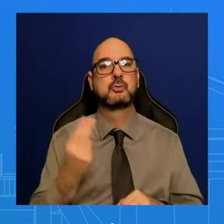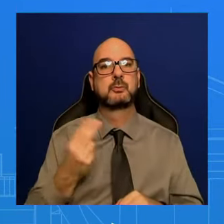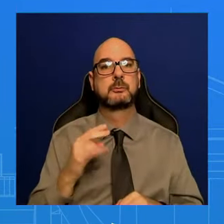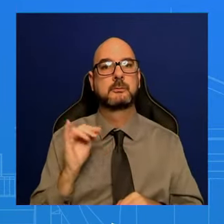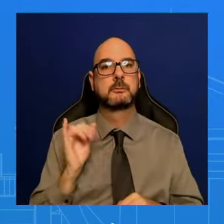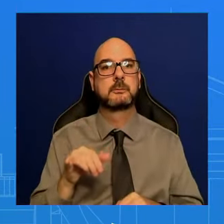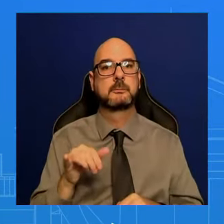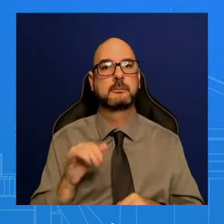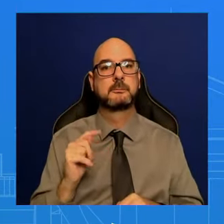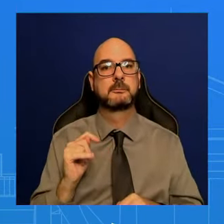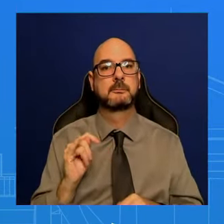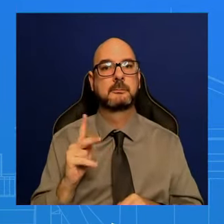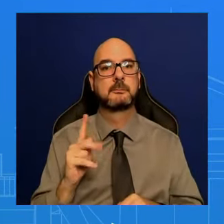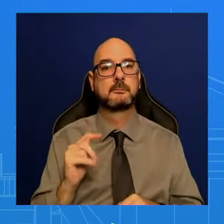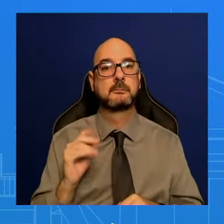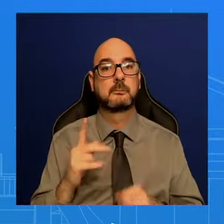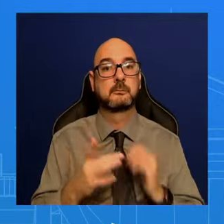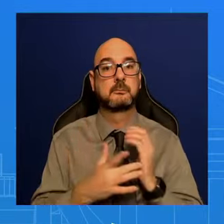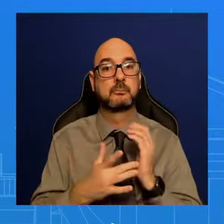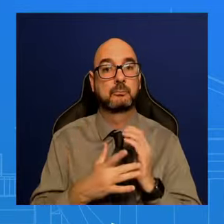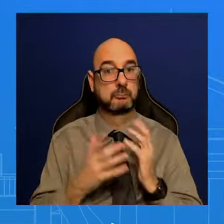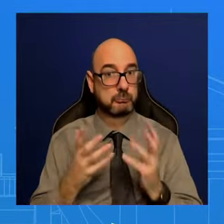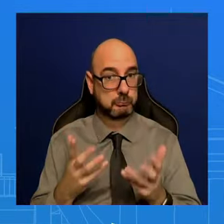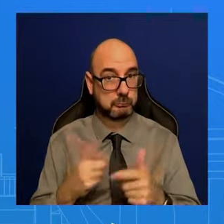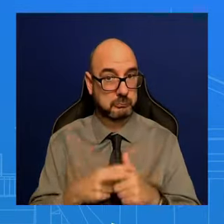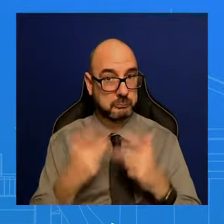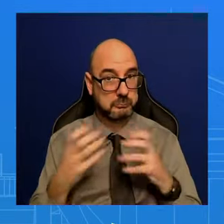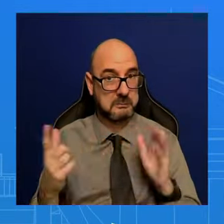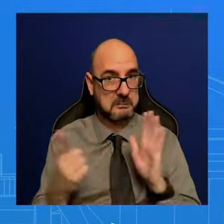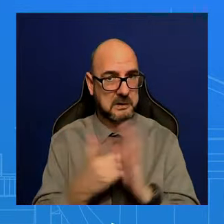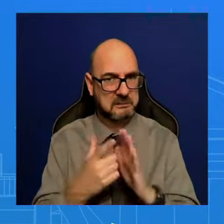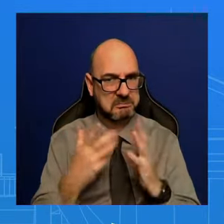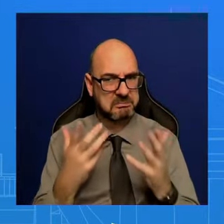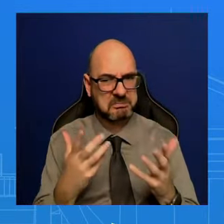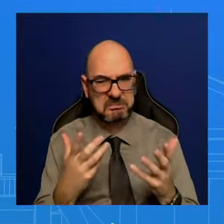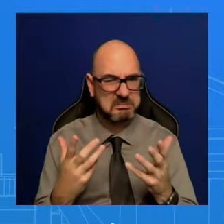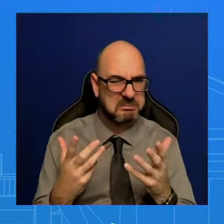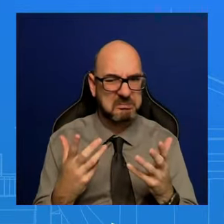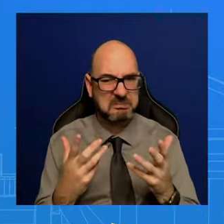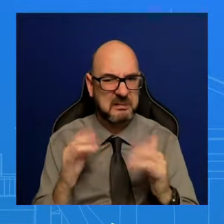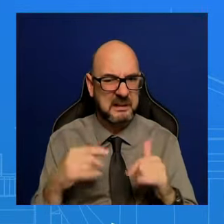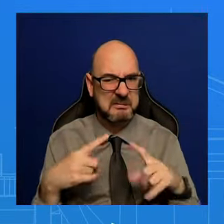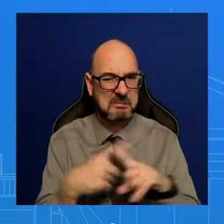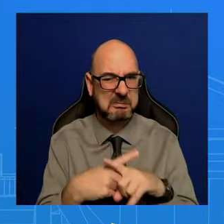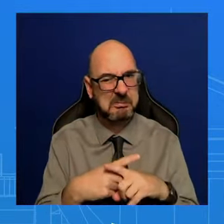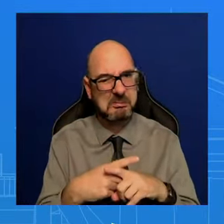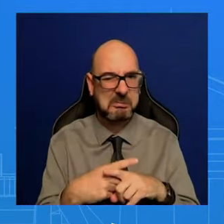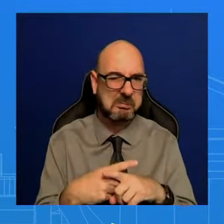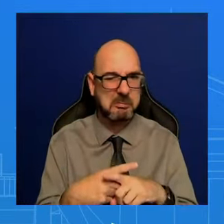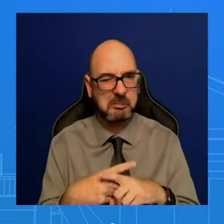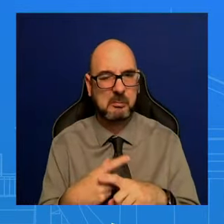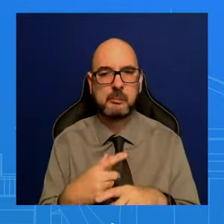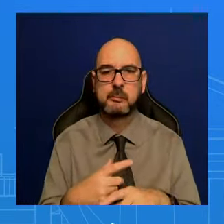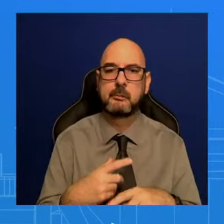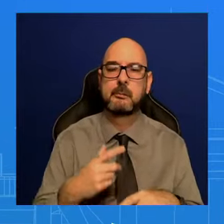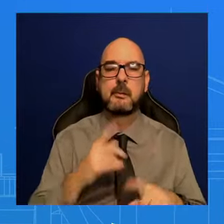question multiple times about TikTok and our use of TikTok. As it relates to the campaign, I know the campaign has created a TikTok account. I would